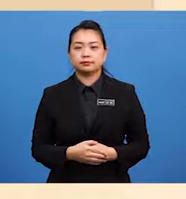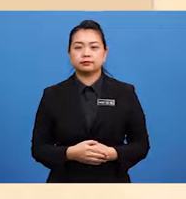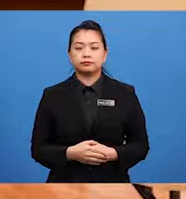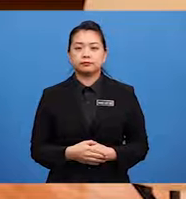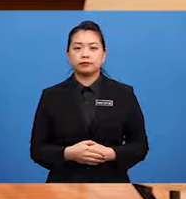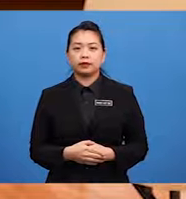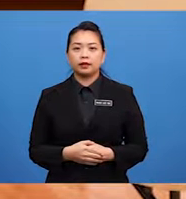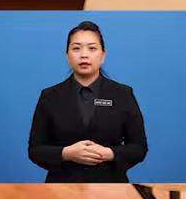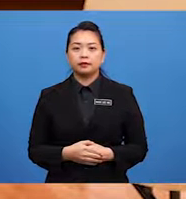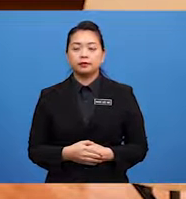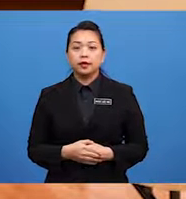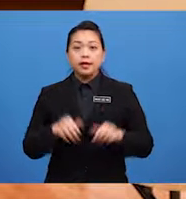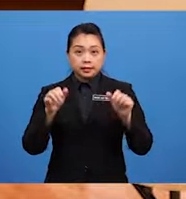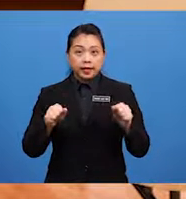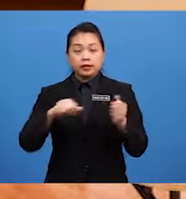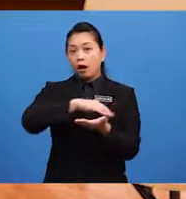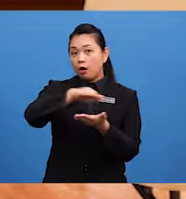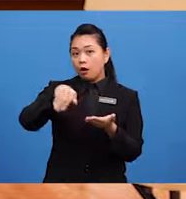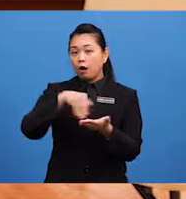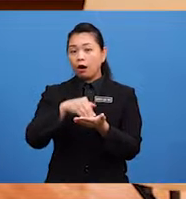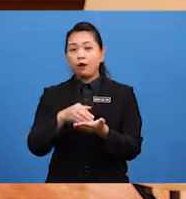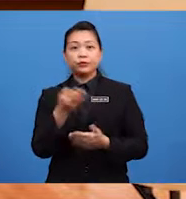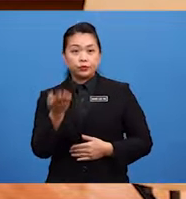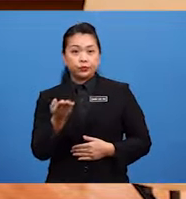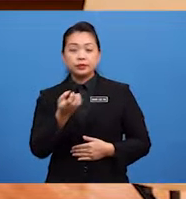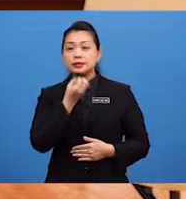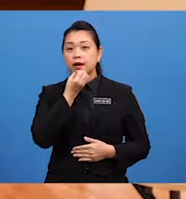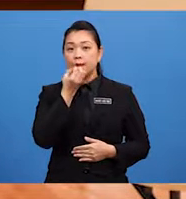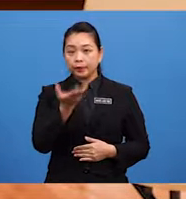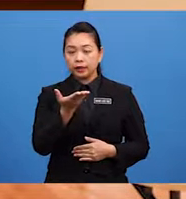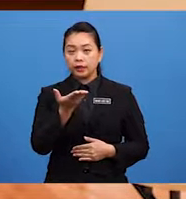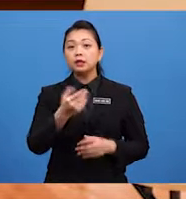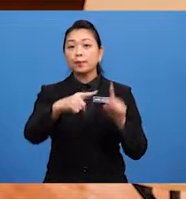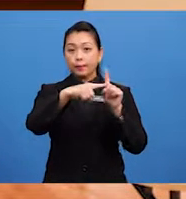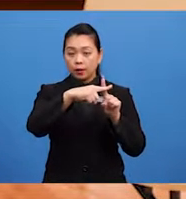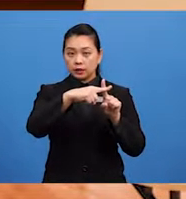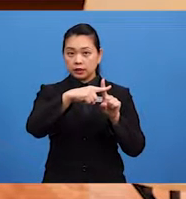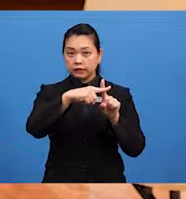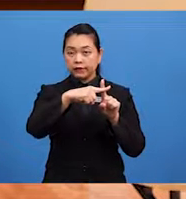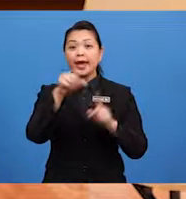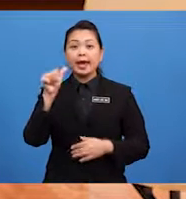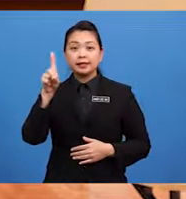Can all of you tell me Can The positive adjective here?